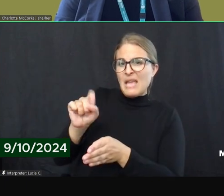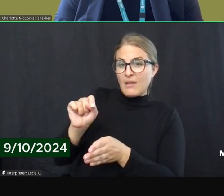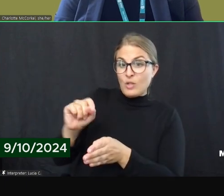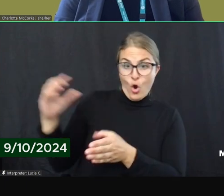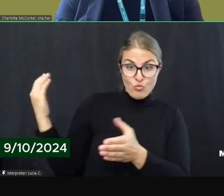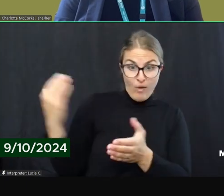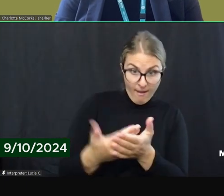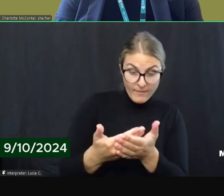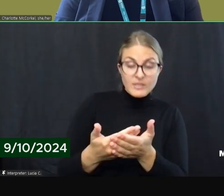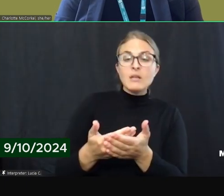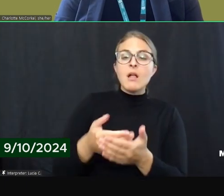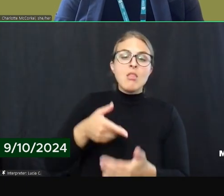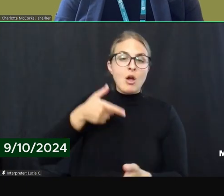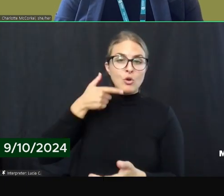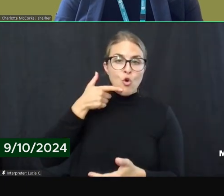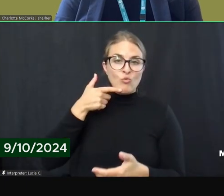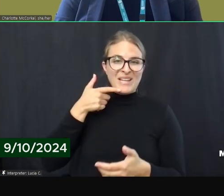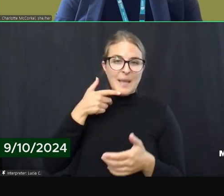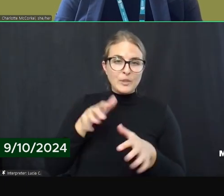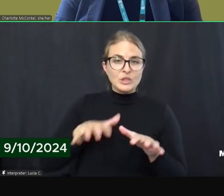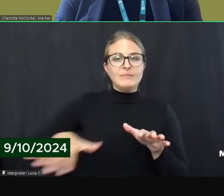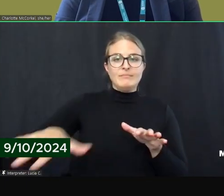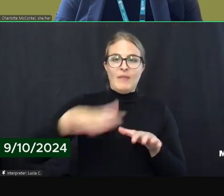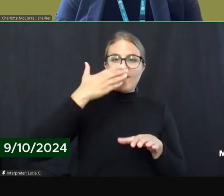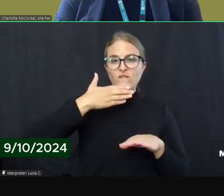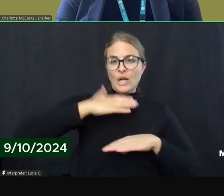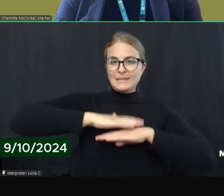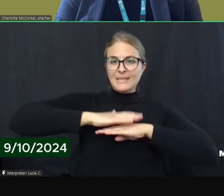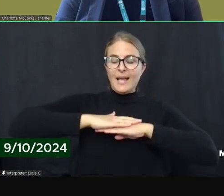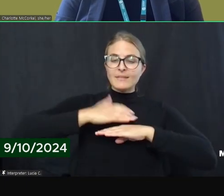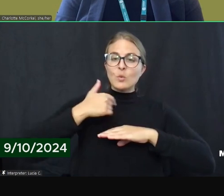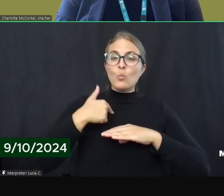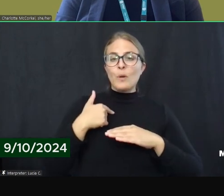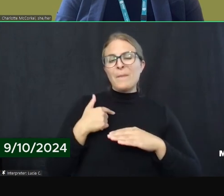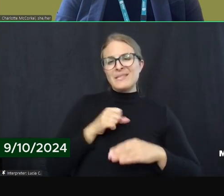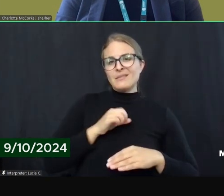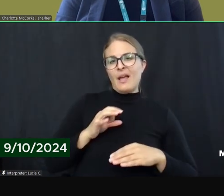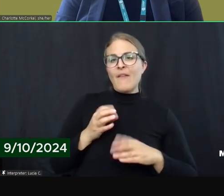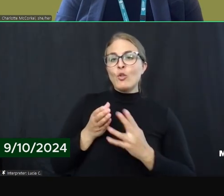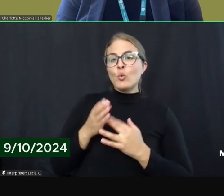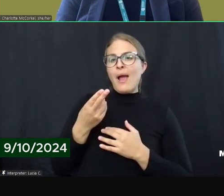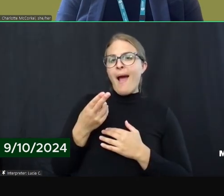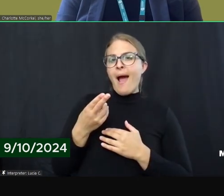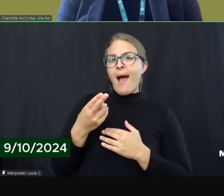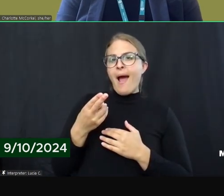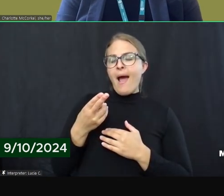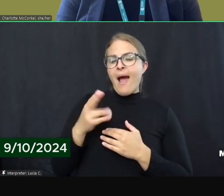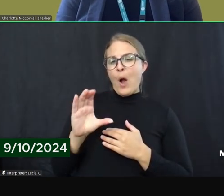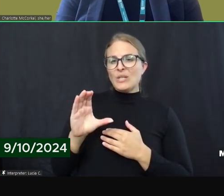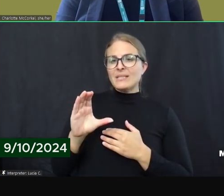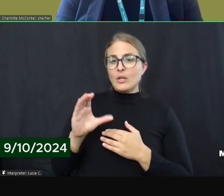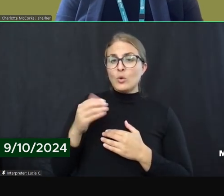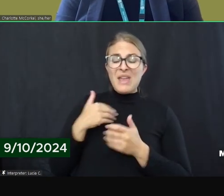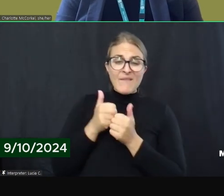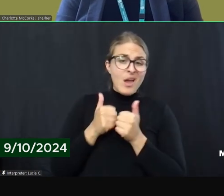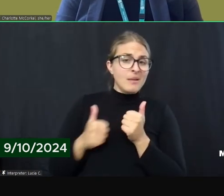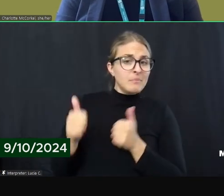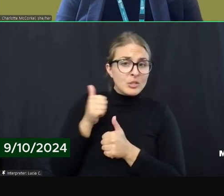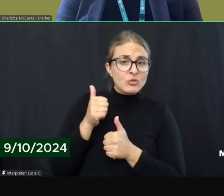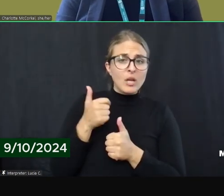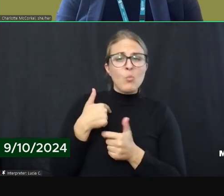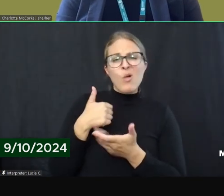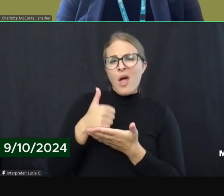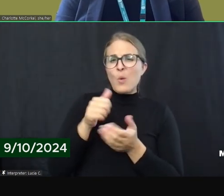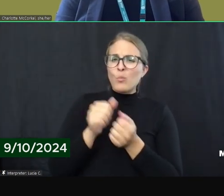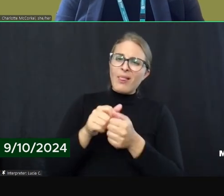area will be staffed by Howard Center staff. There will be administrative assistants that can help with kind of that traditional